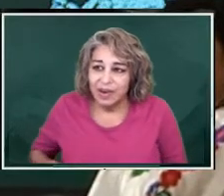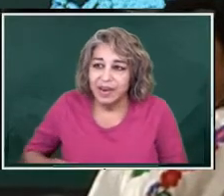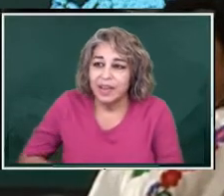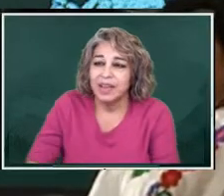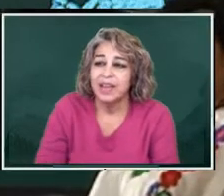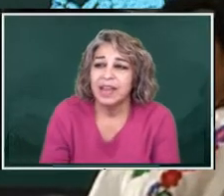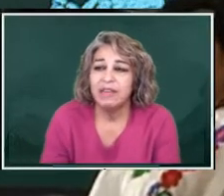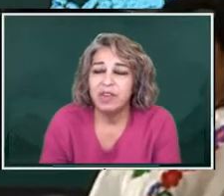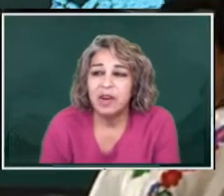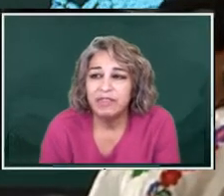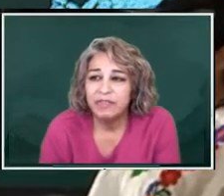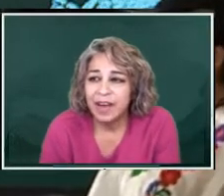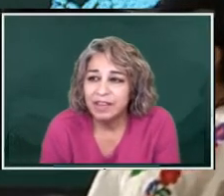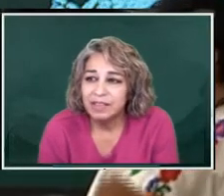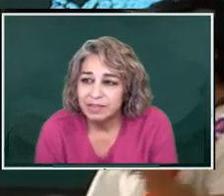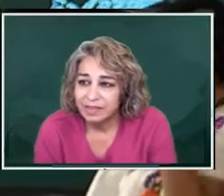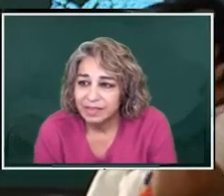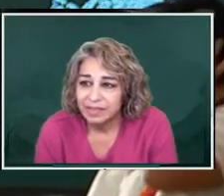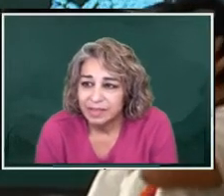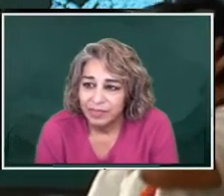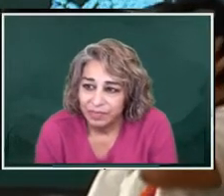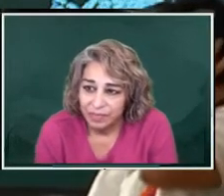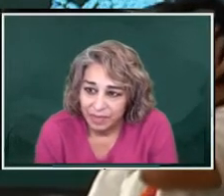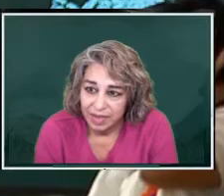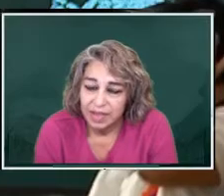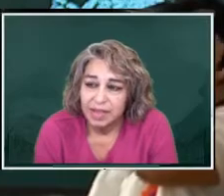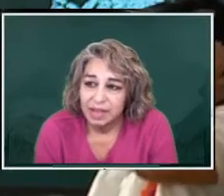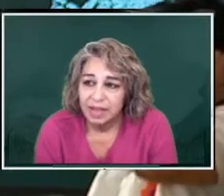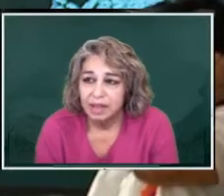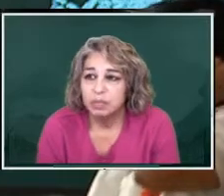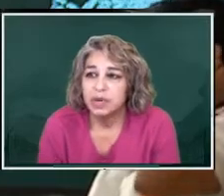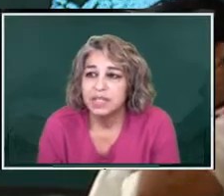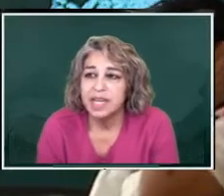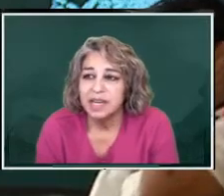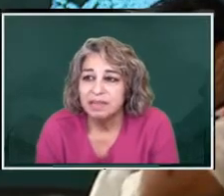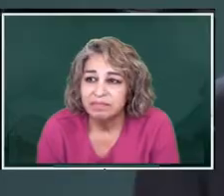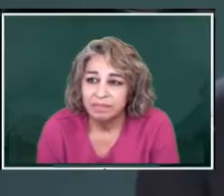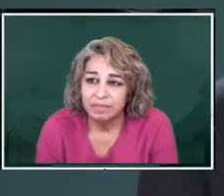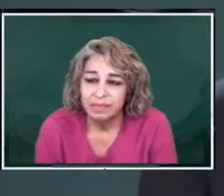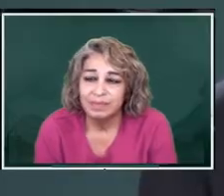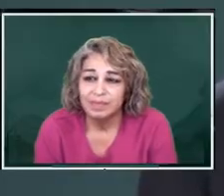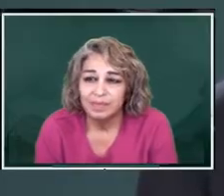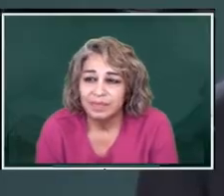therefore, if you have a file, proceed.